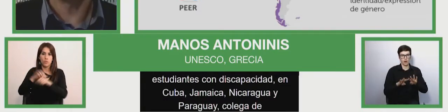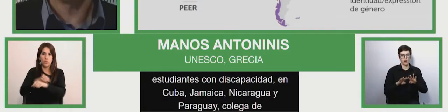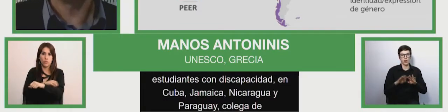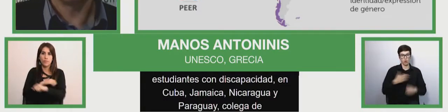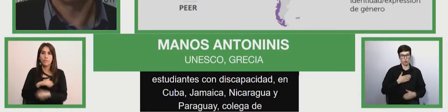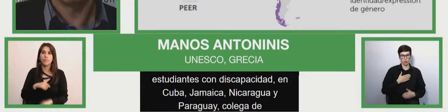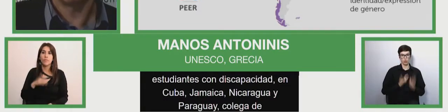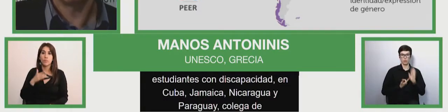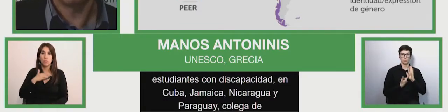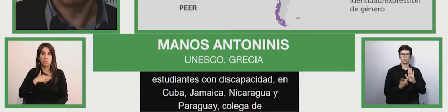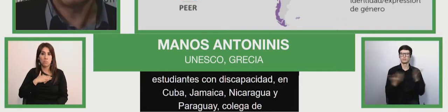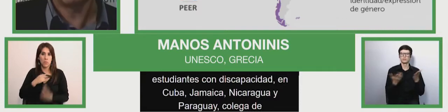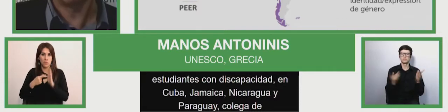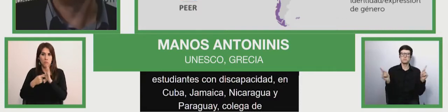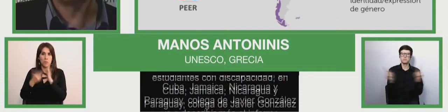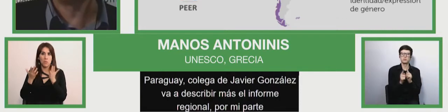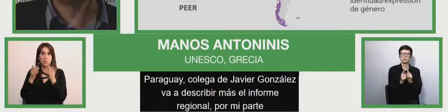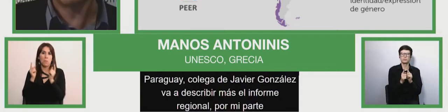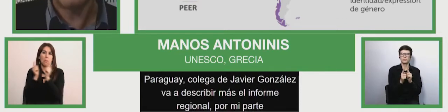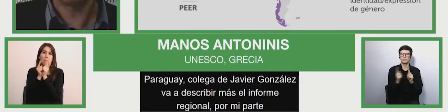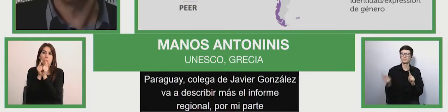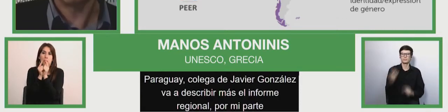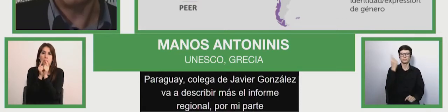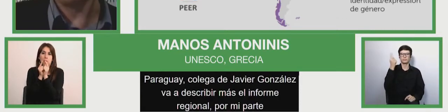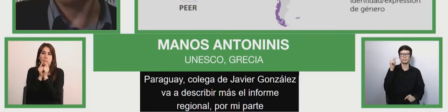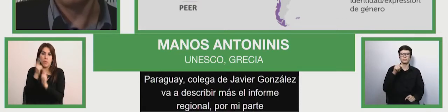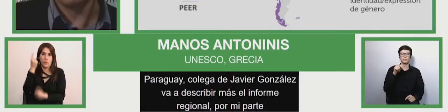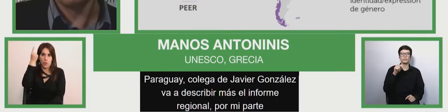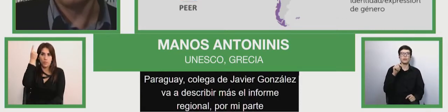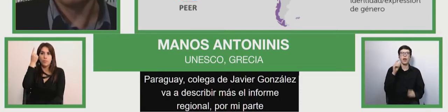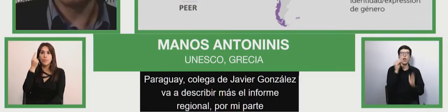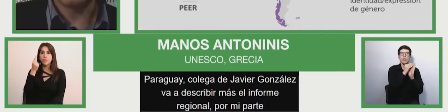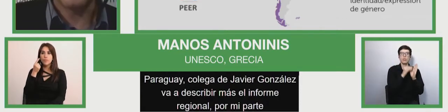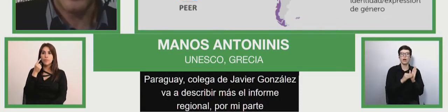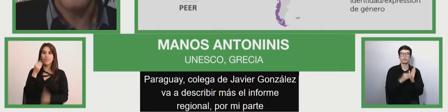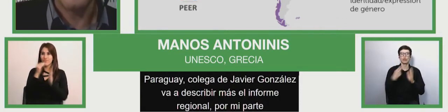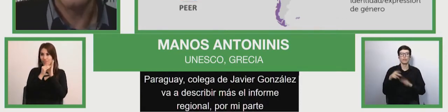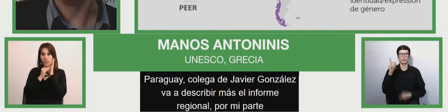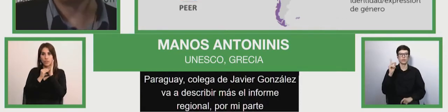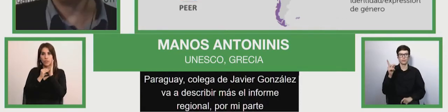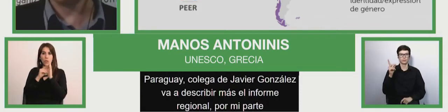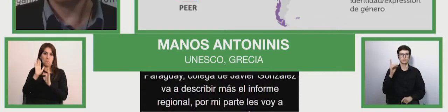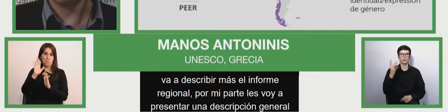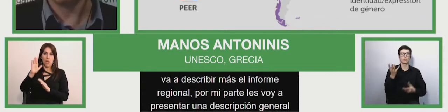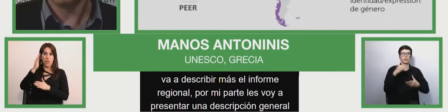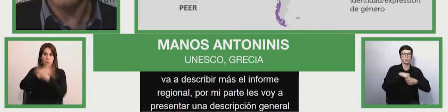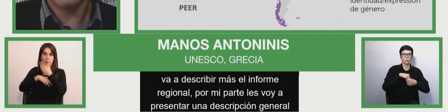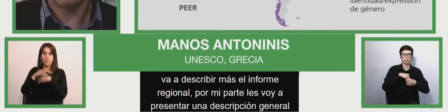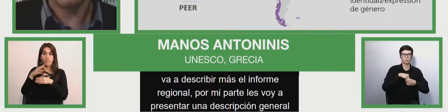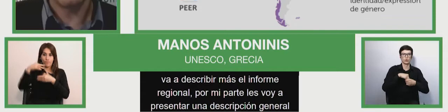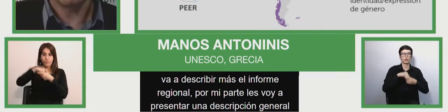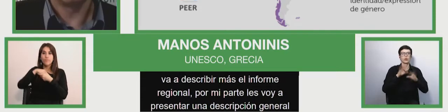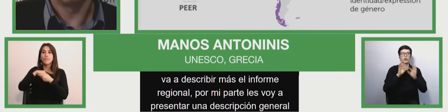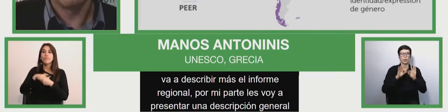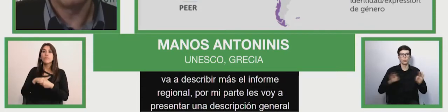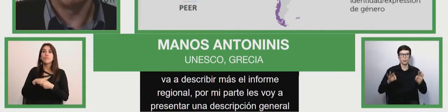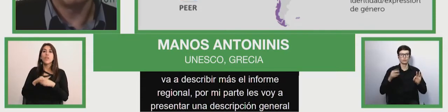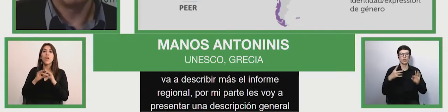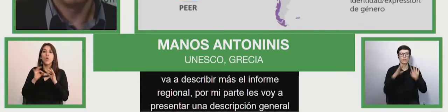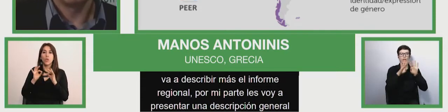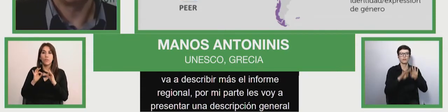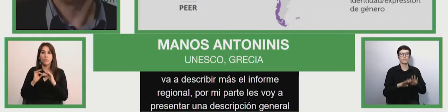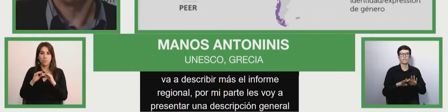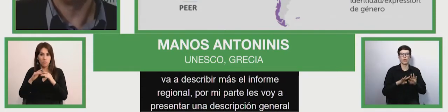description of the key issues regarding data, disability, education, and on the global board, which